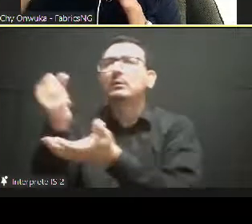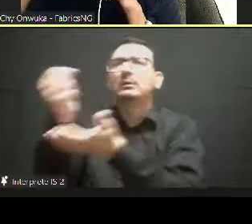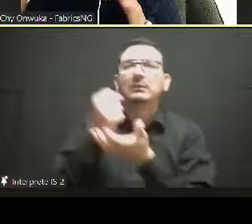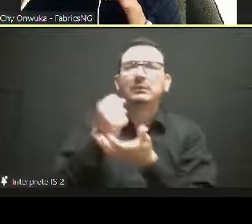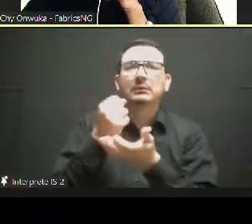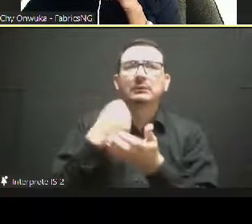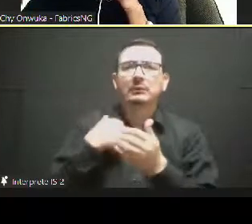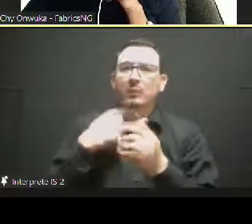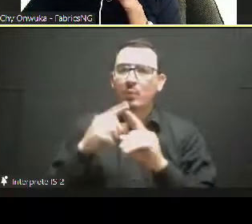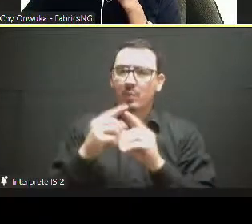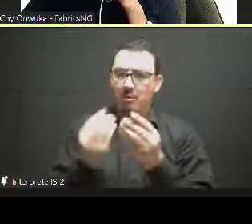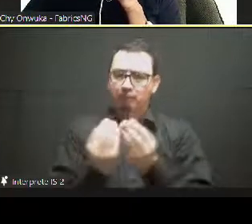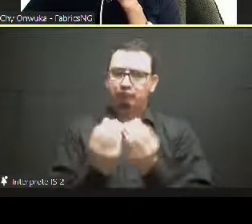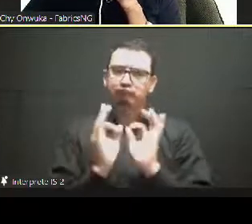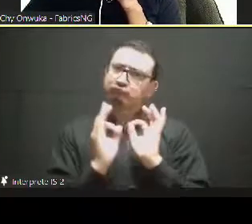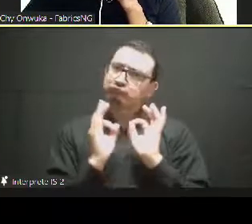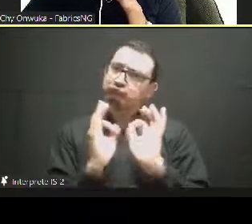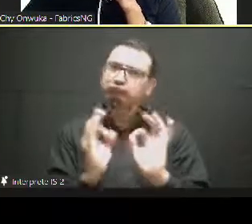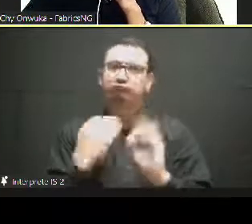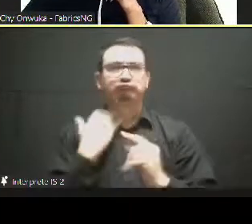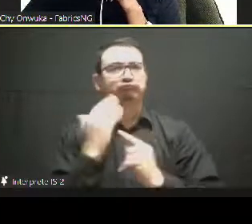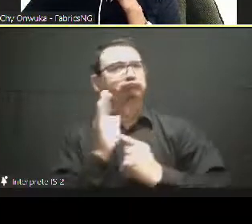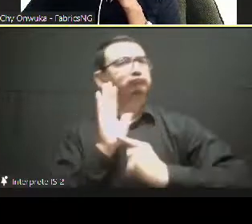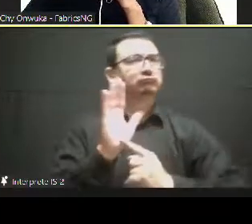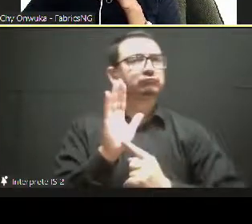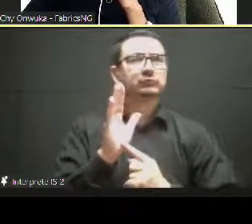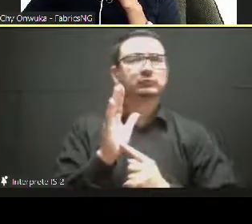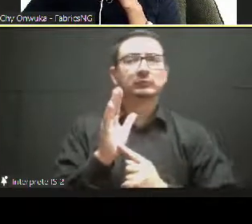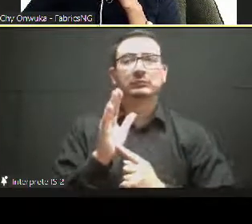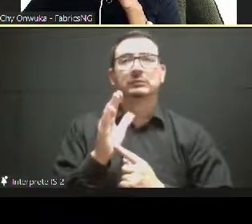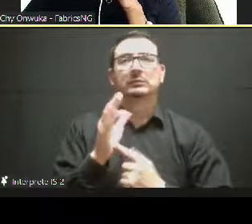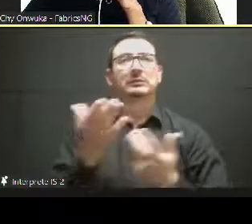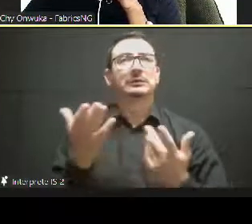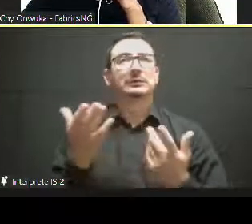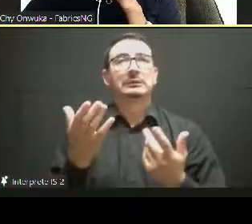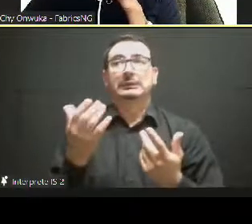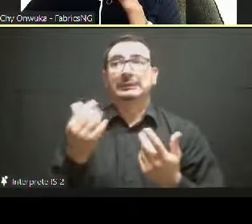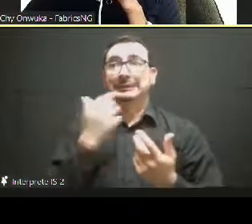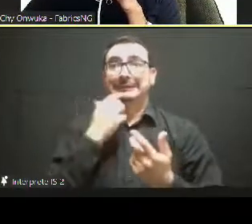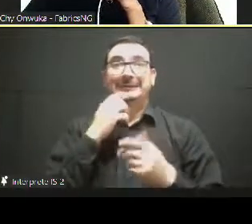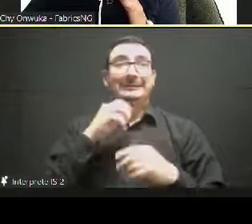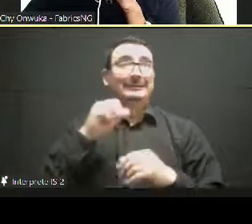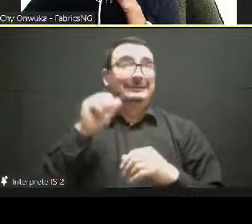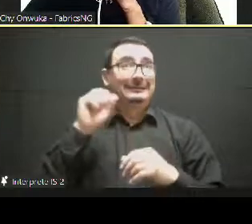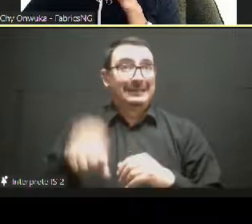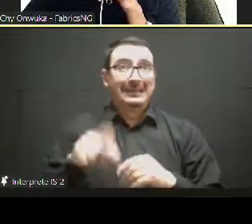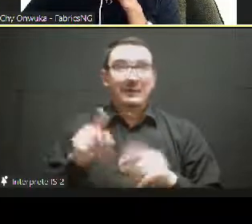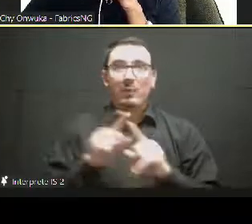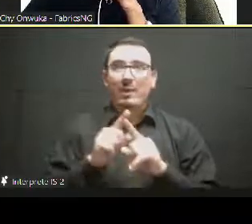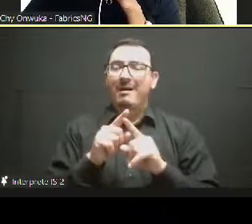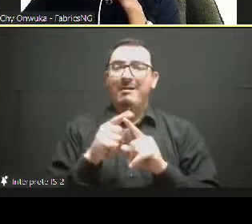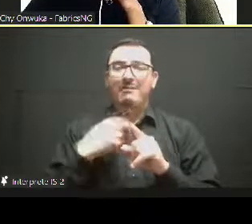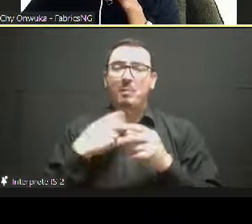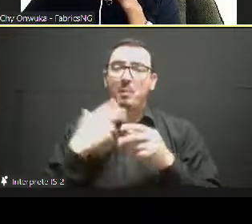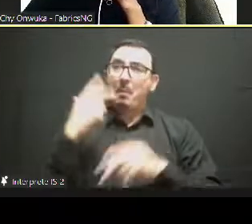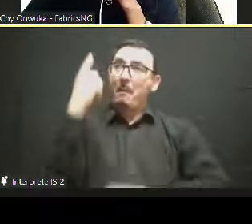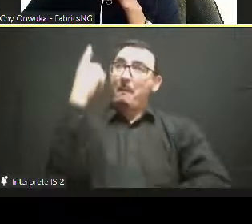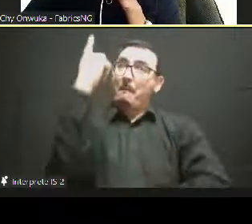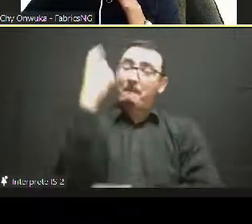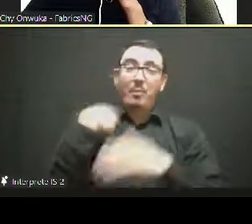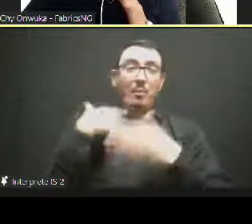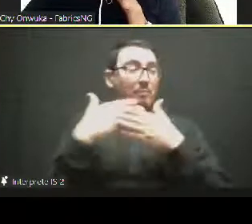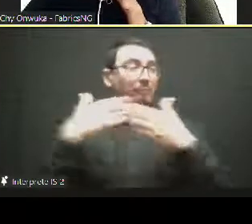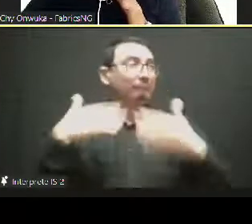And then the second is that it must be sourced in a timely manner. So, that means that your delivery late time should make sense. And then again, it should be sourced in